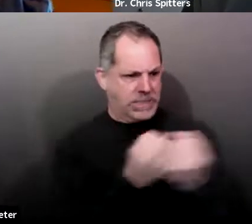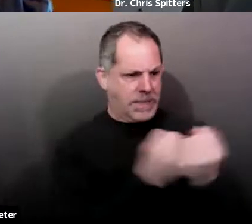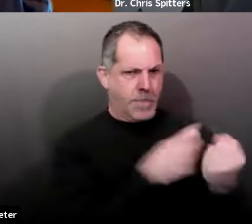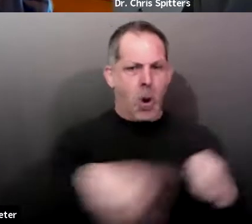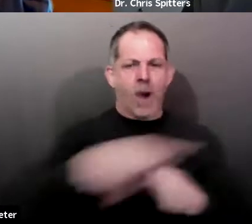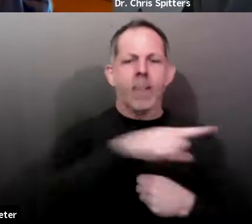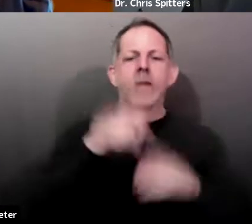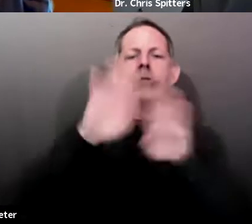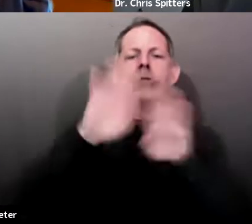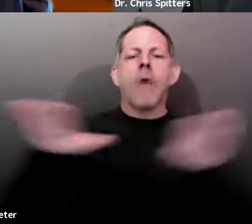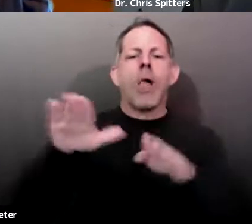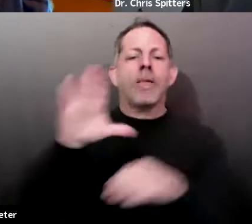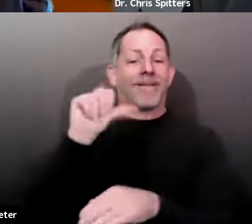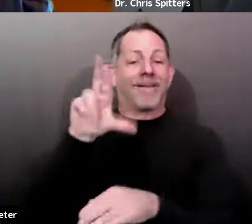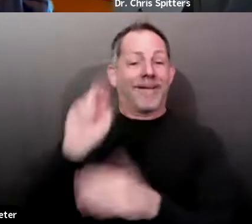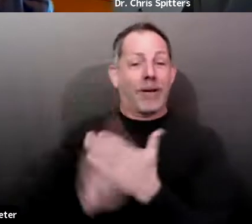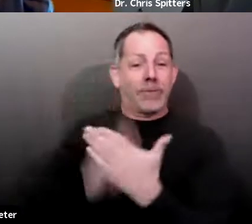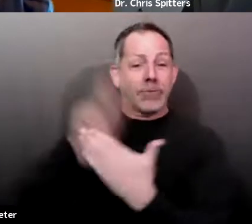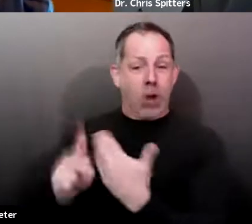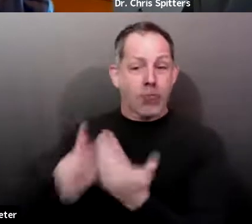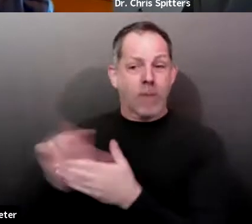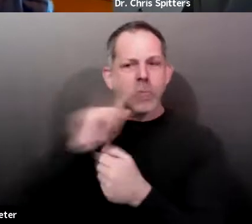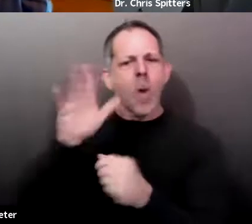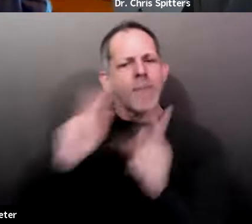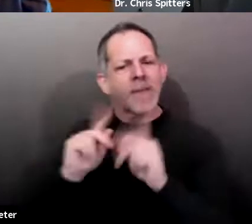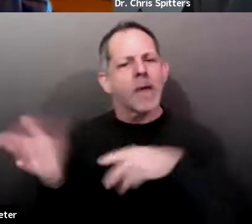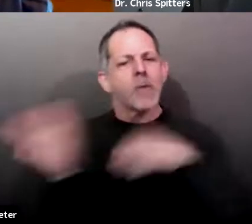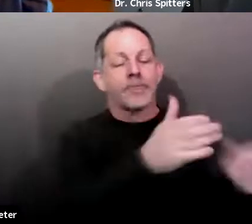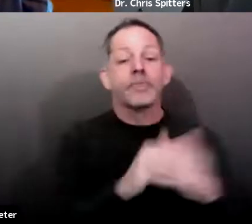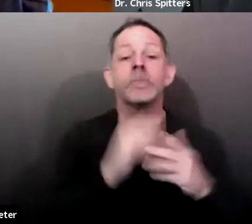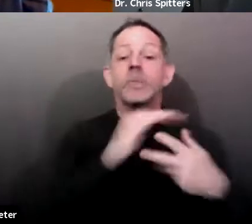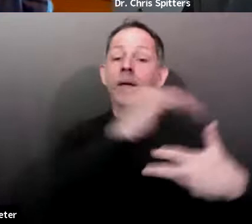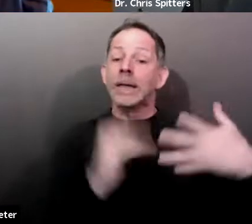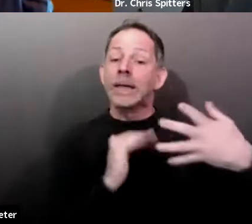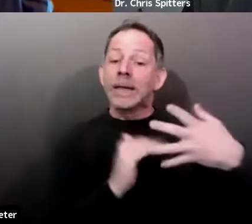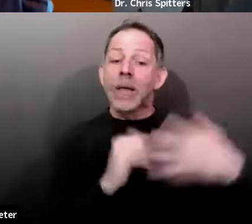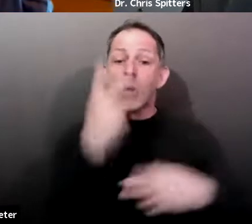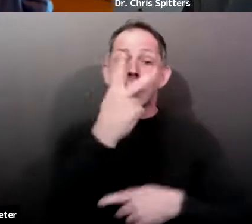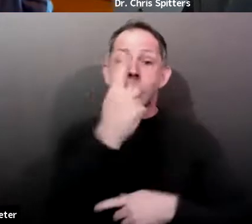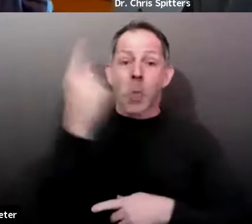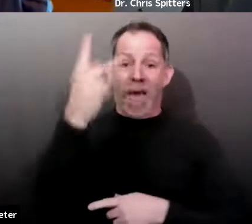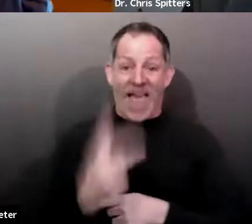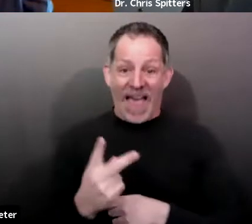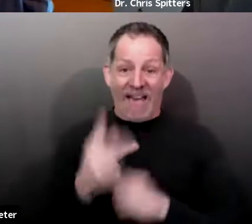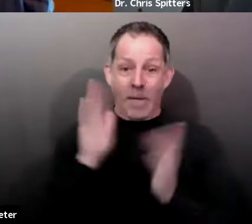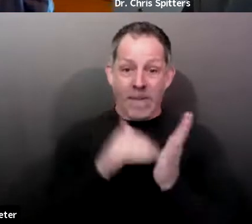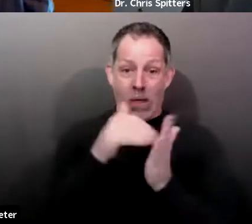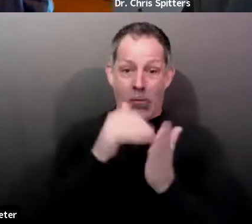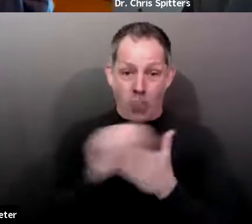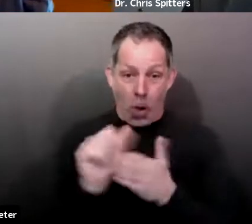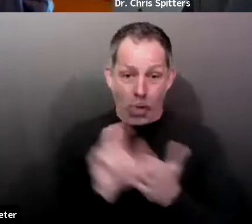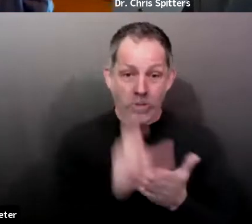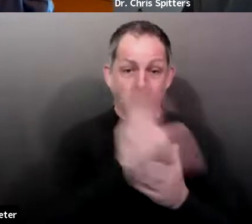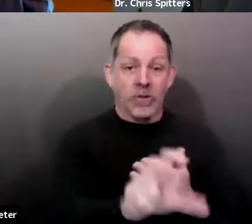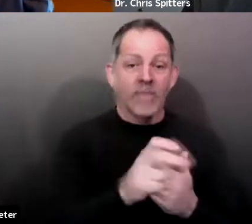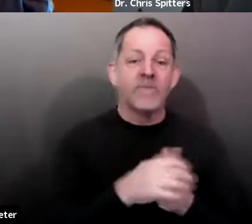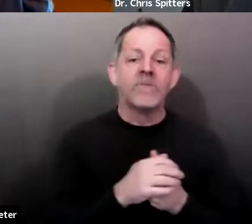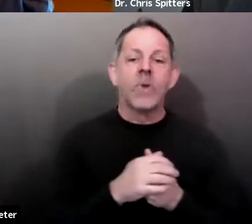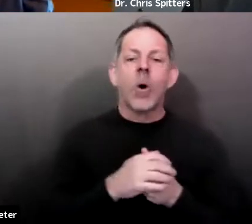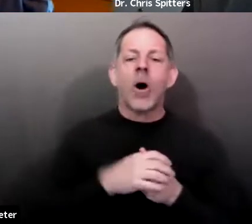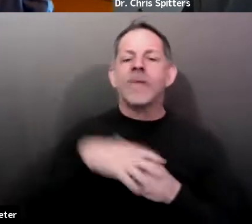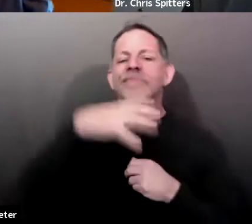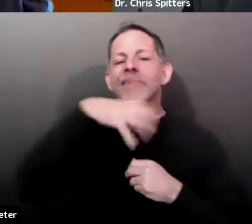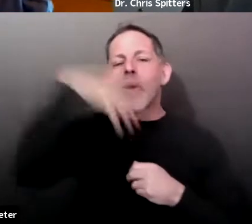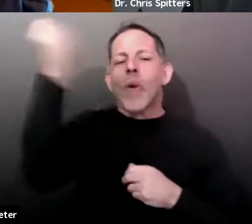million will go to programs managed by human services, and these include funds to support seniors, enhanced 2-1-1